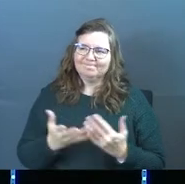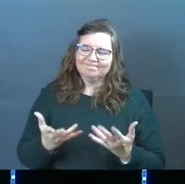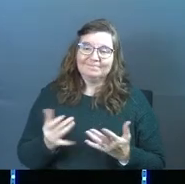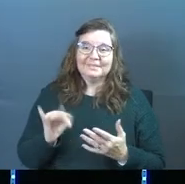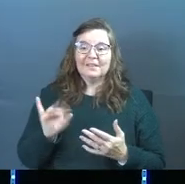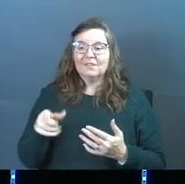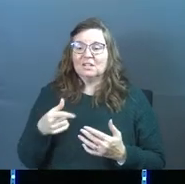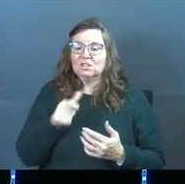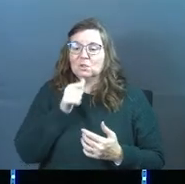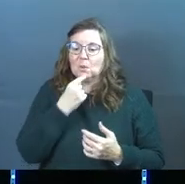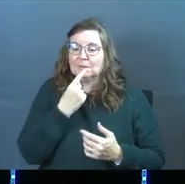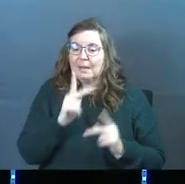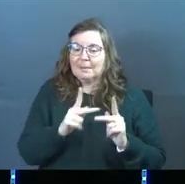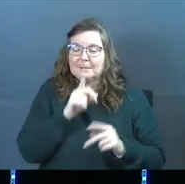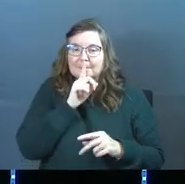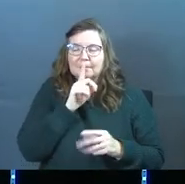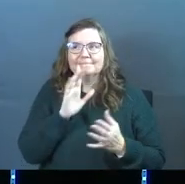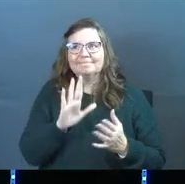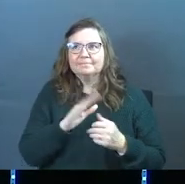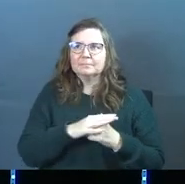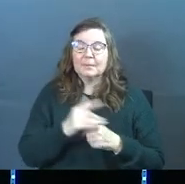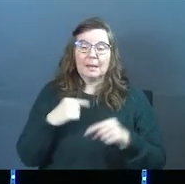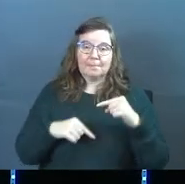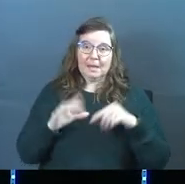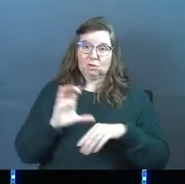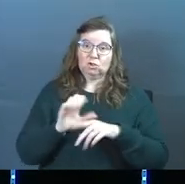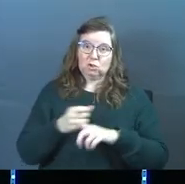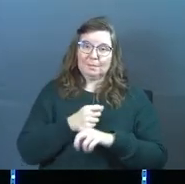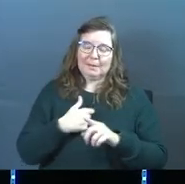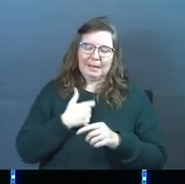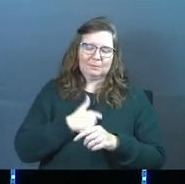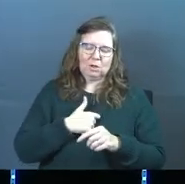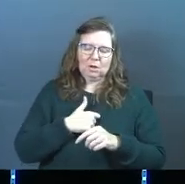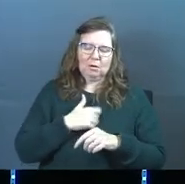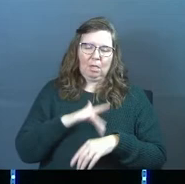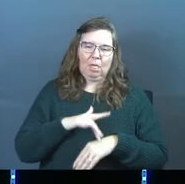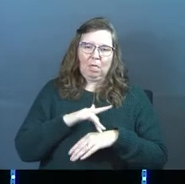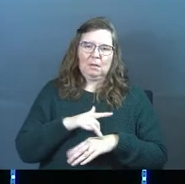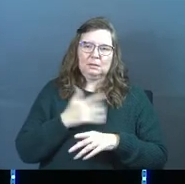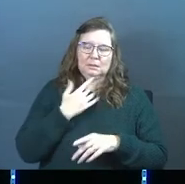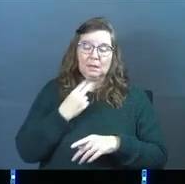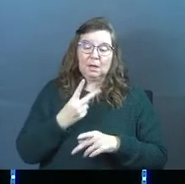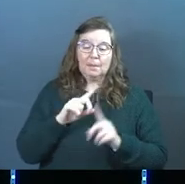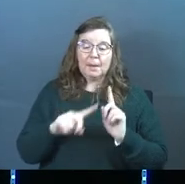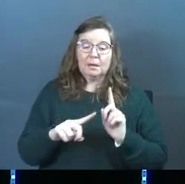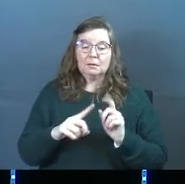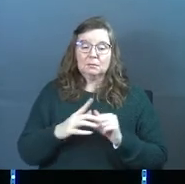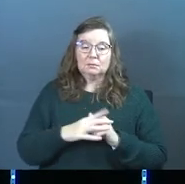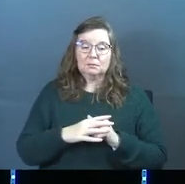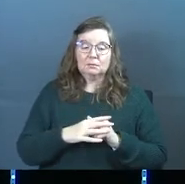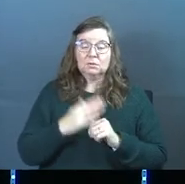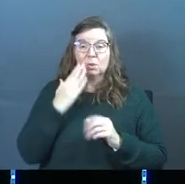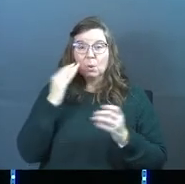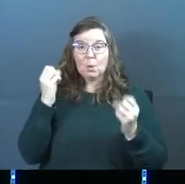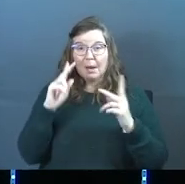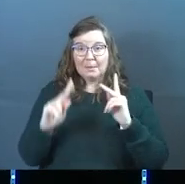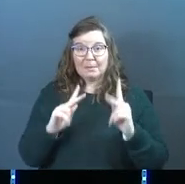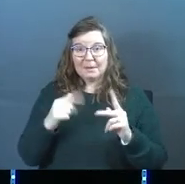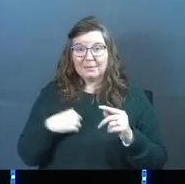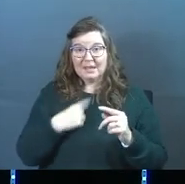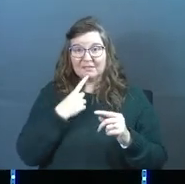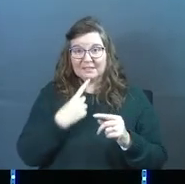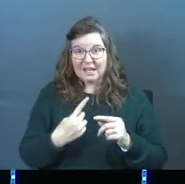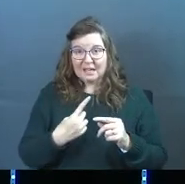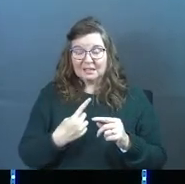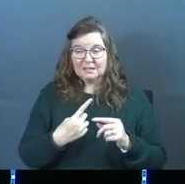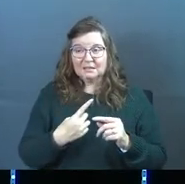If I just don't tell people, back to church abuse, and I'm sorry to just kind of stay stuck here, but it's like, you know how many people have